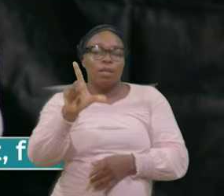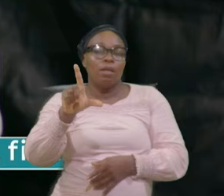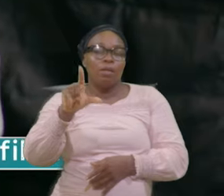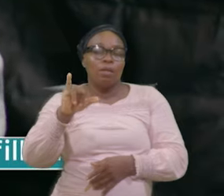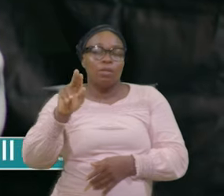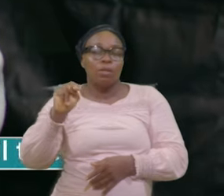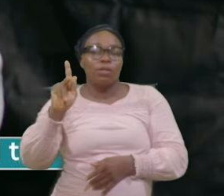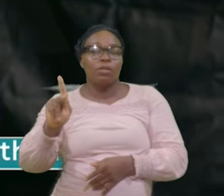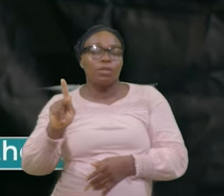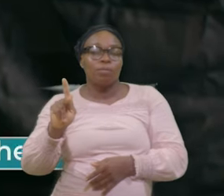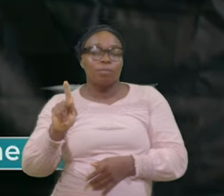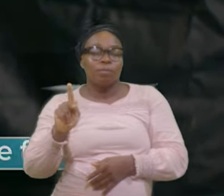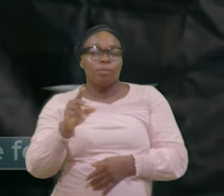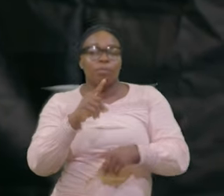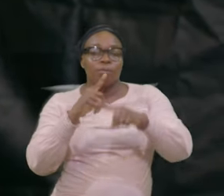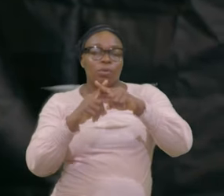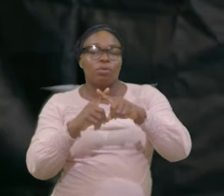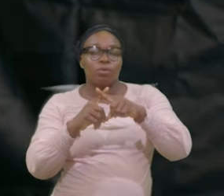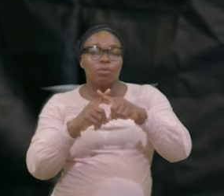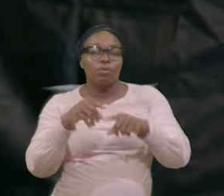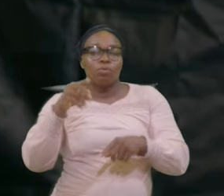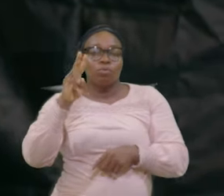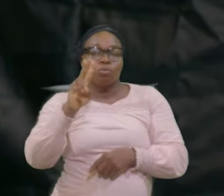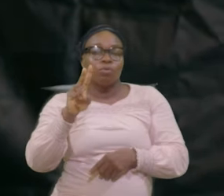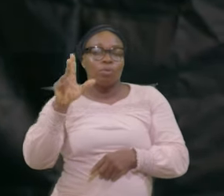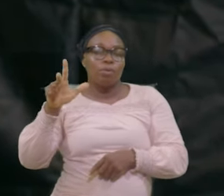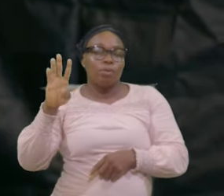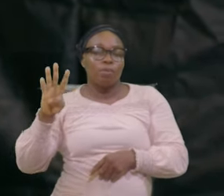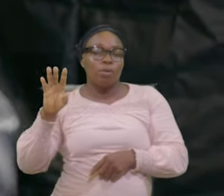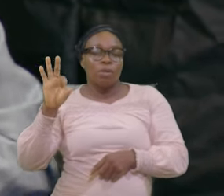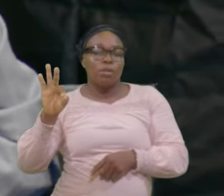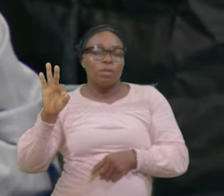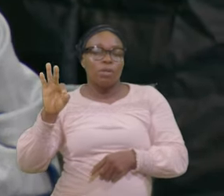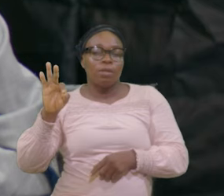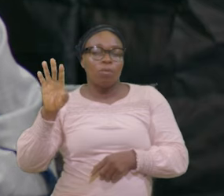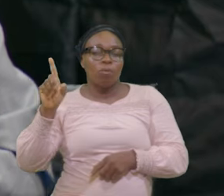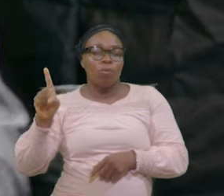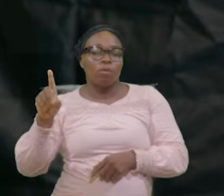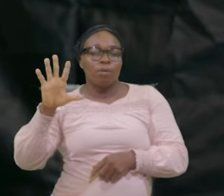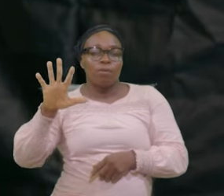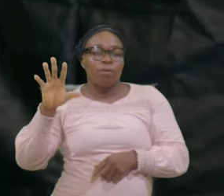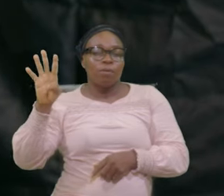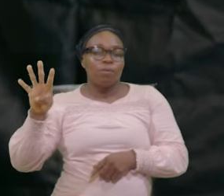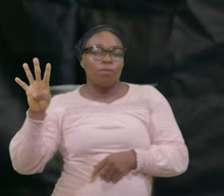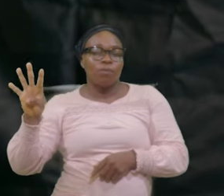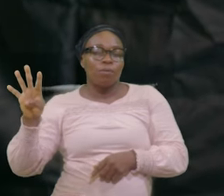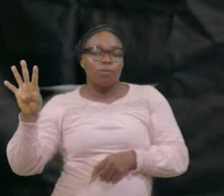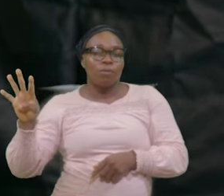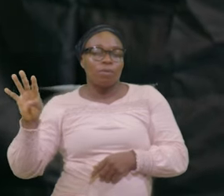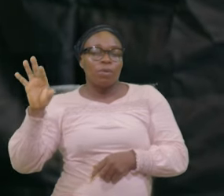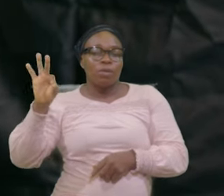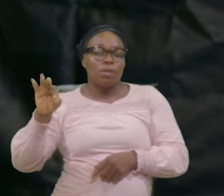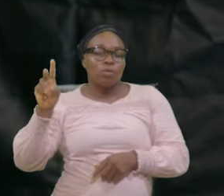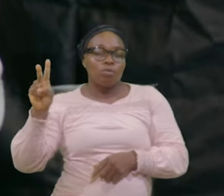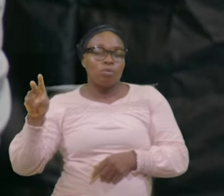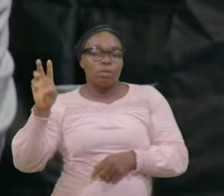Plus 234 9 1 5 4 4 4 9 2